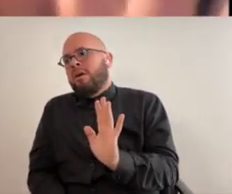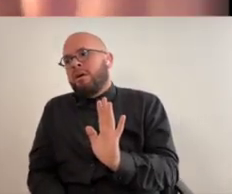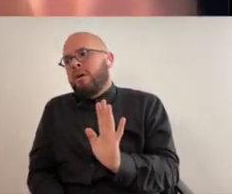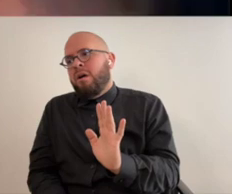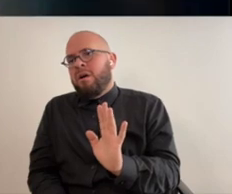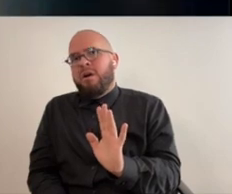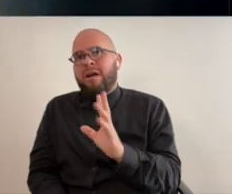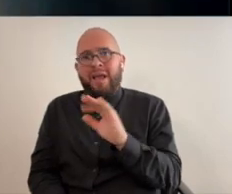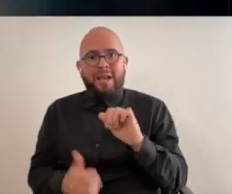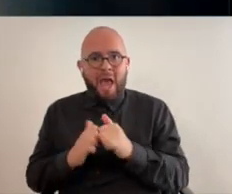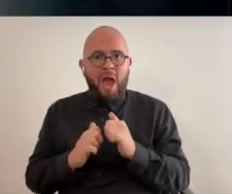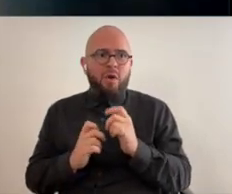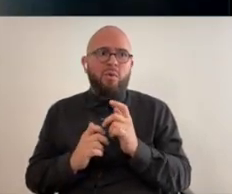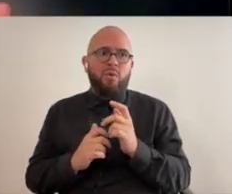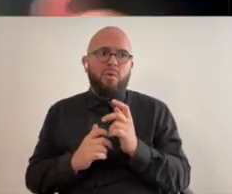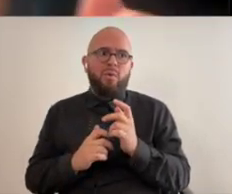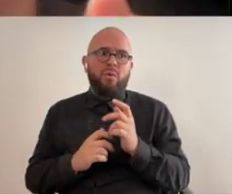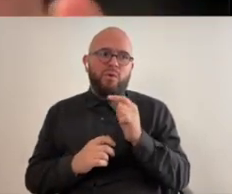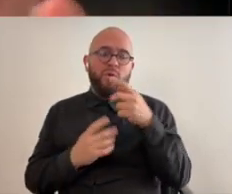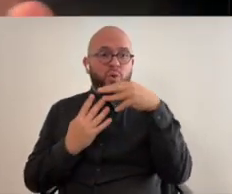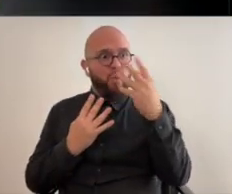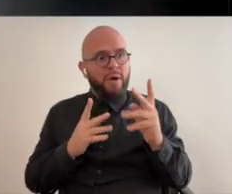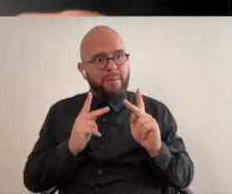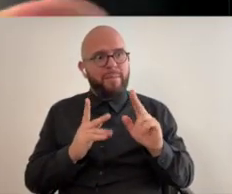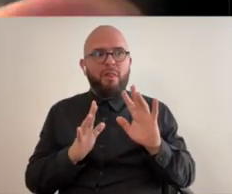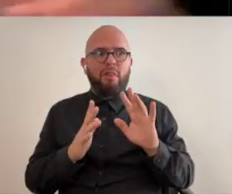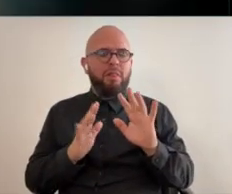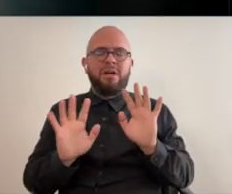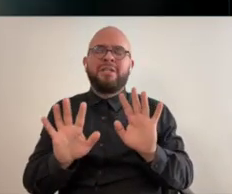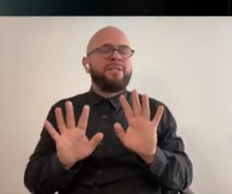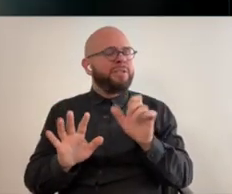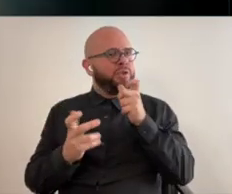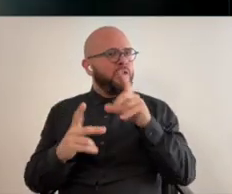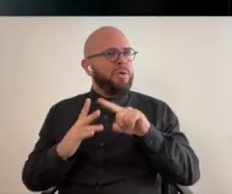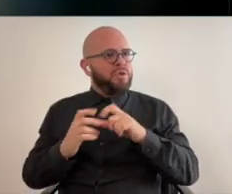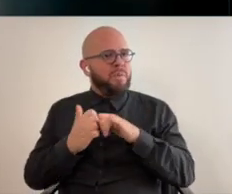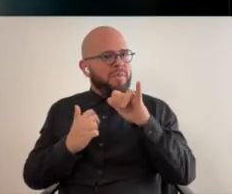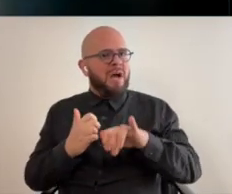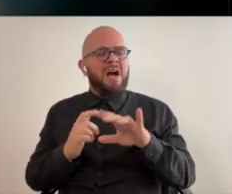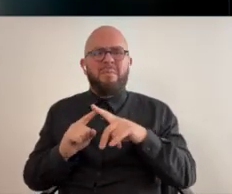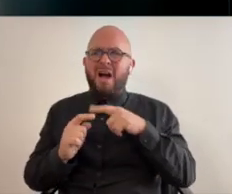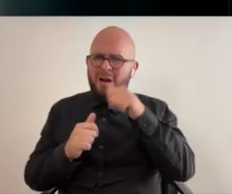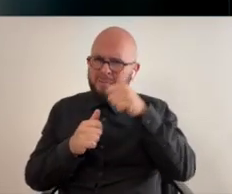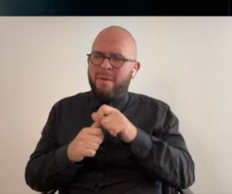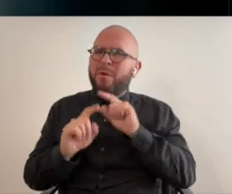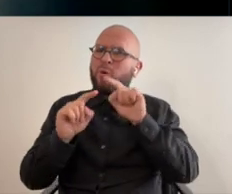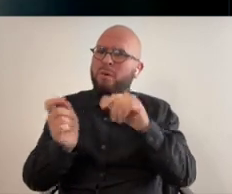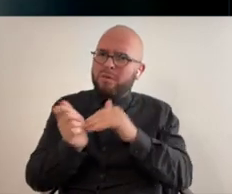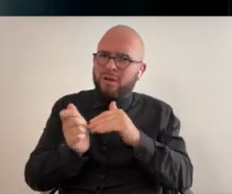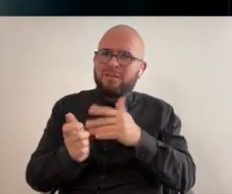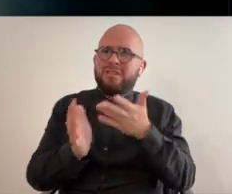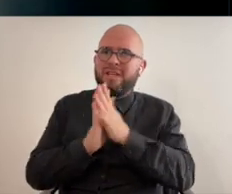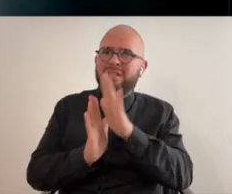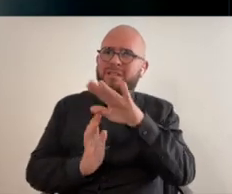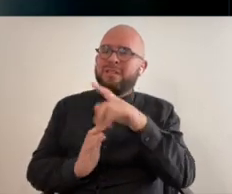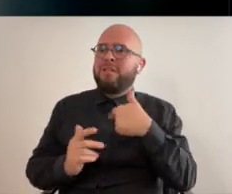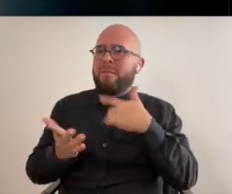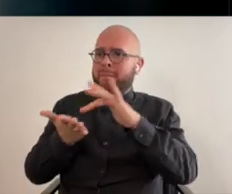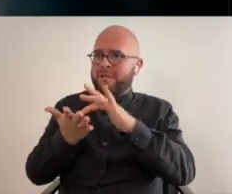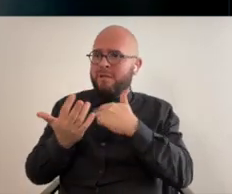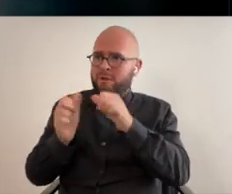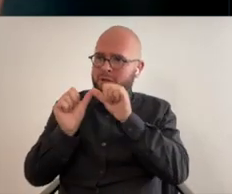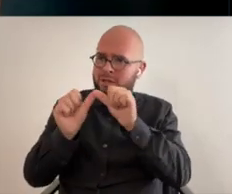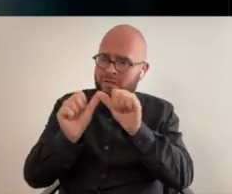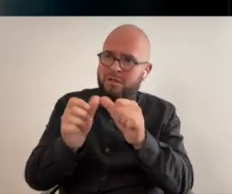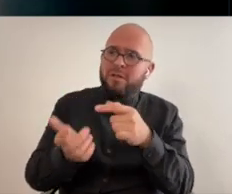it's not even get started on how people tweet treat queer people so i remember like going to the doctors and